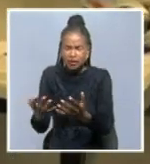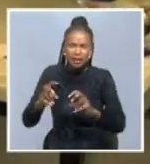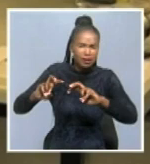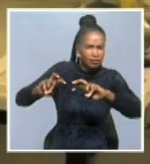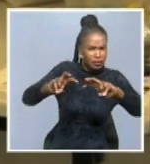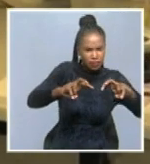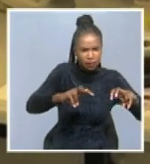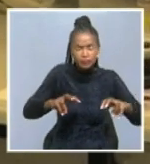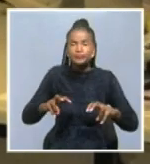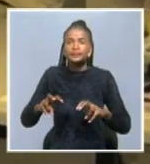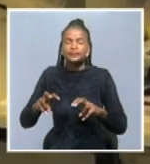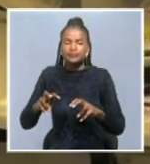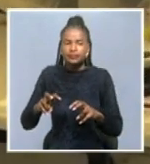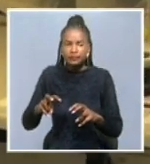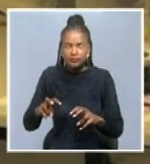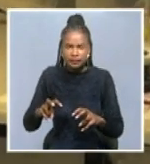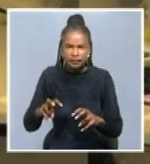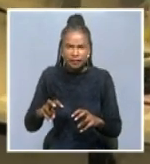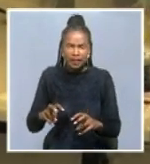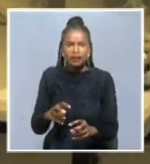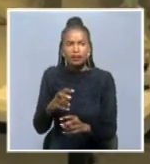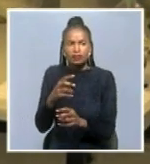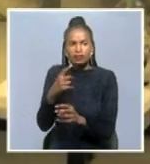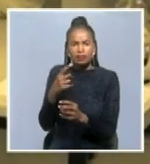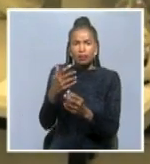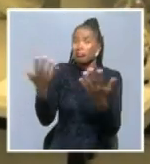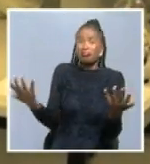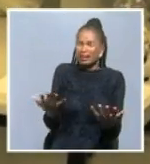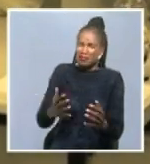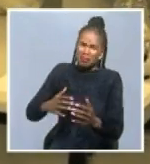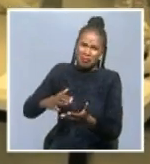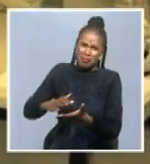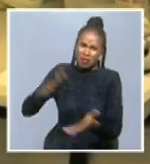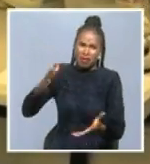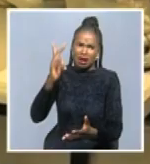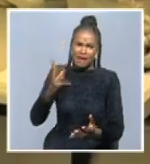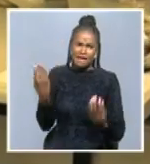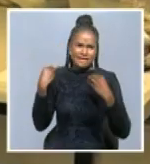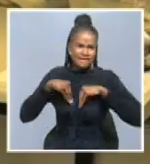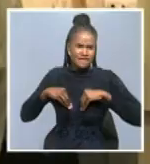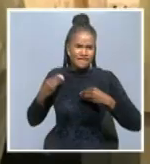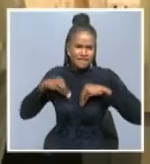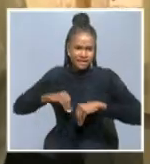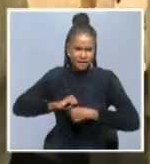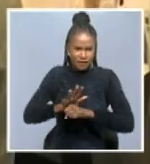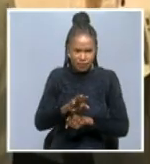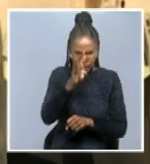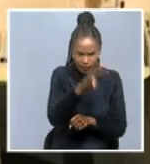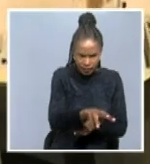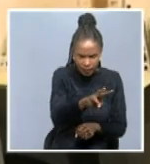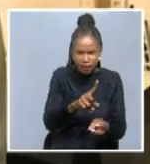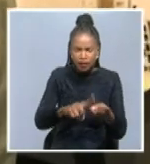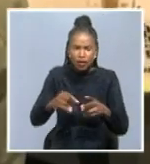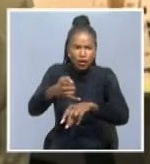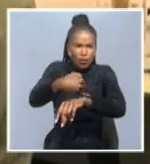infection within the Welfast Bay and also looking at the